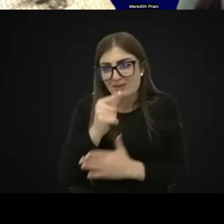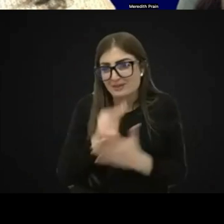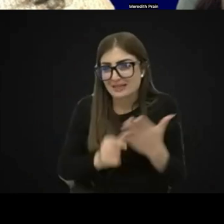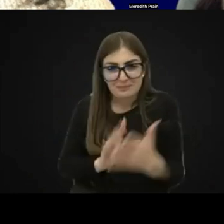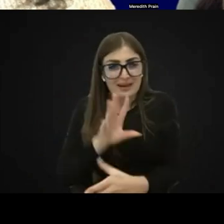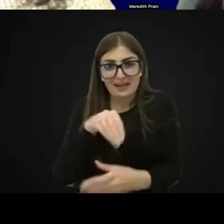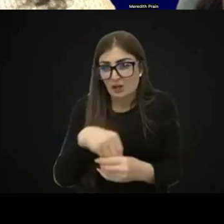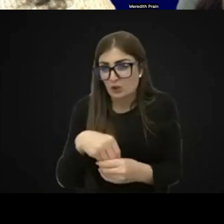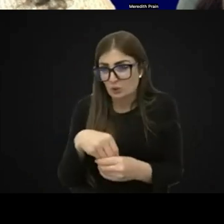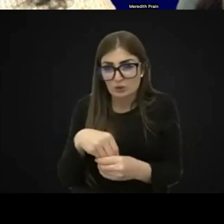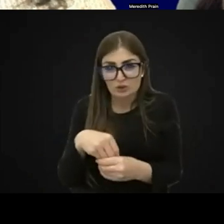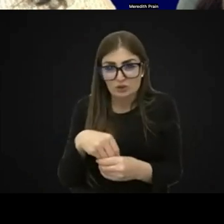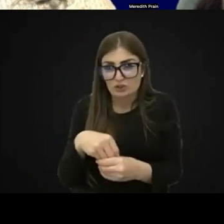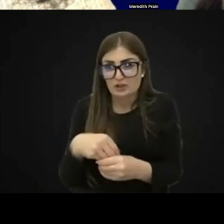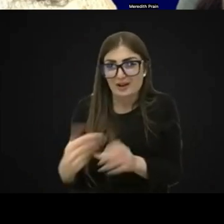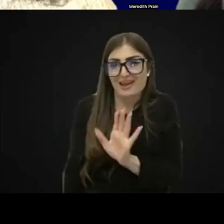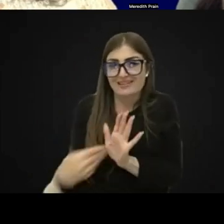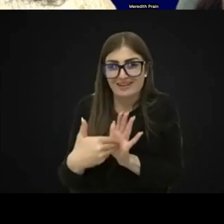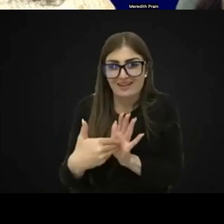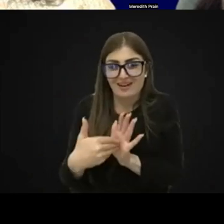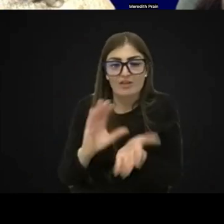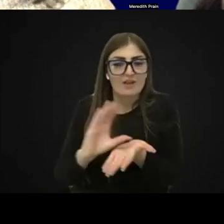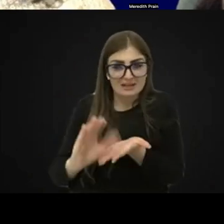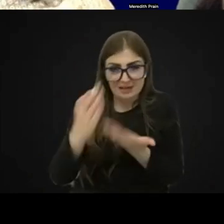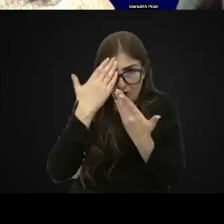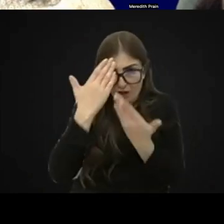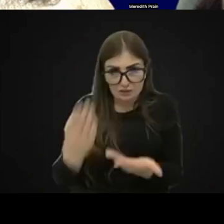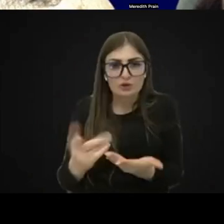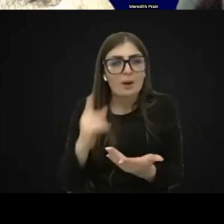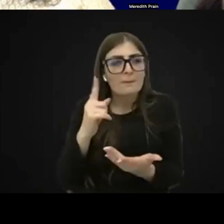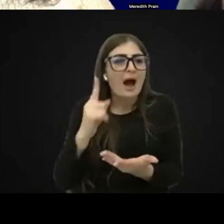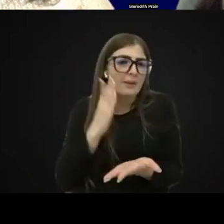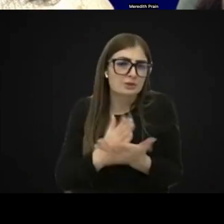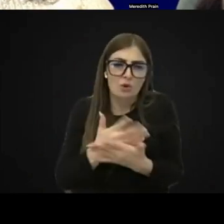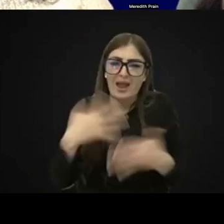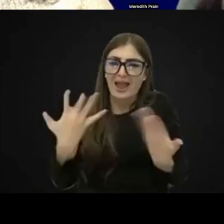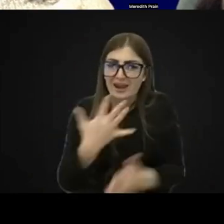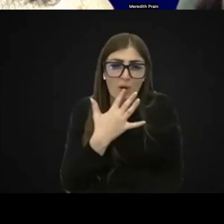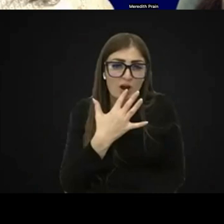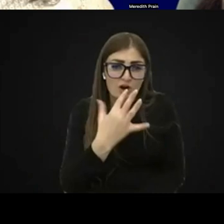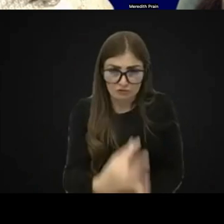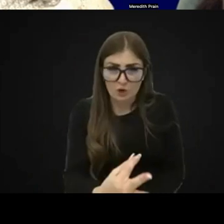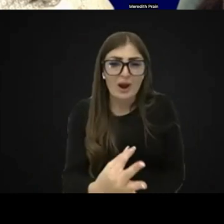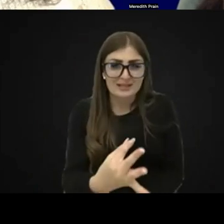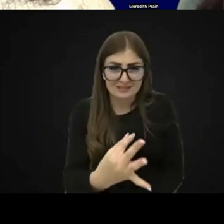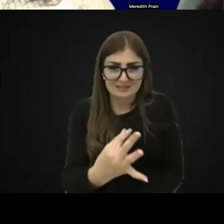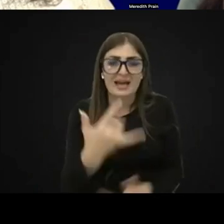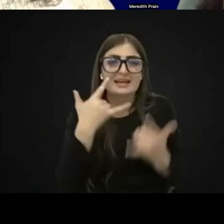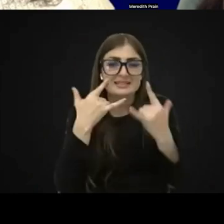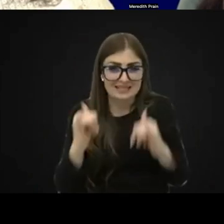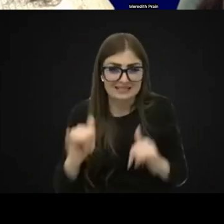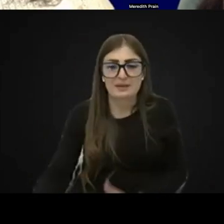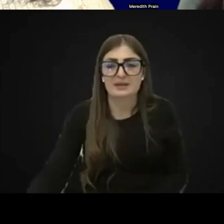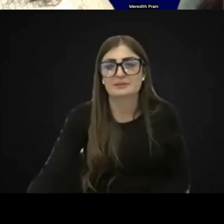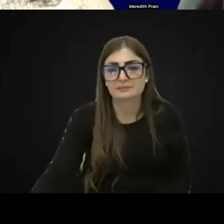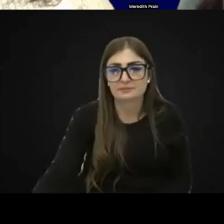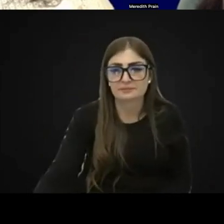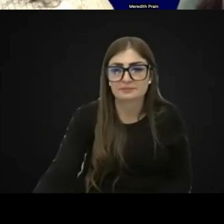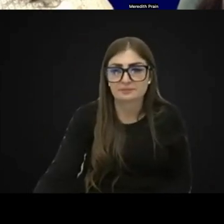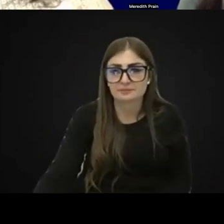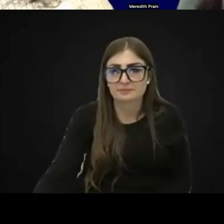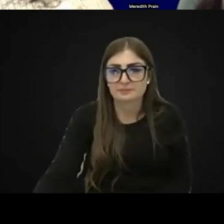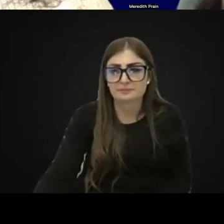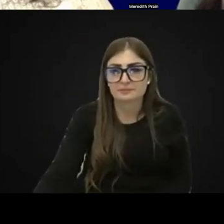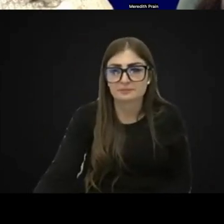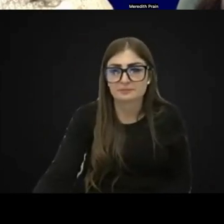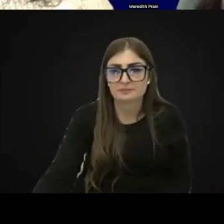and funding associated with that. But anyone can request a functional vision assessment. So that